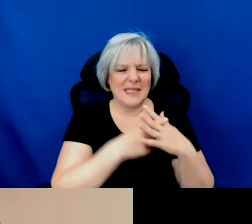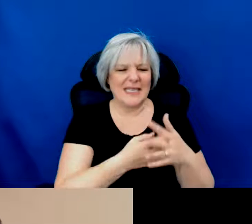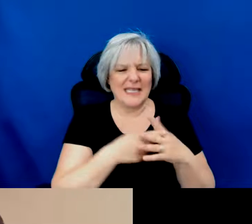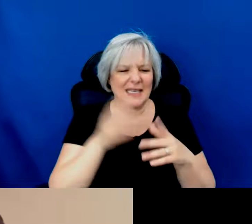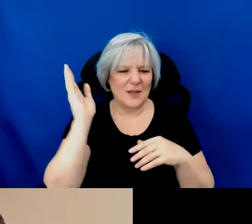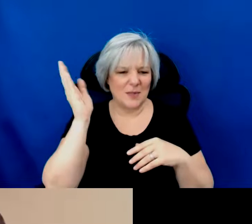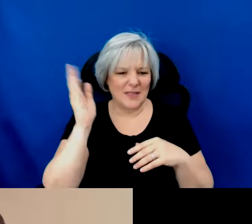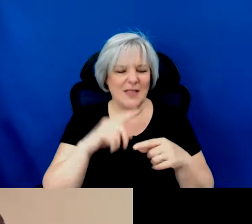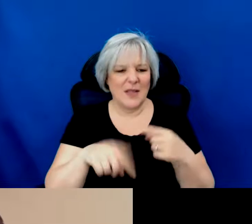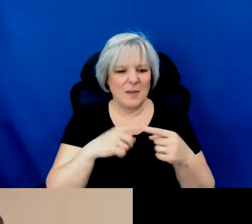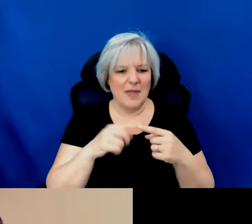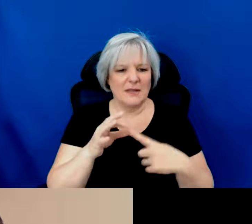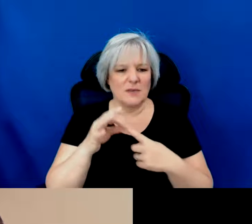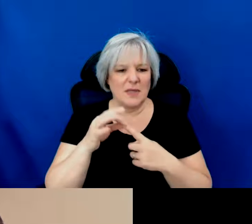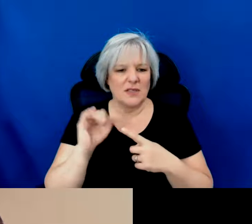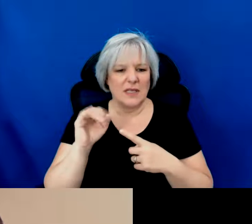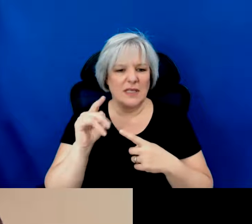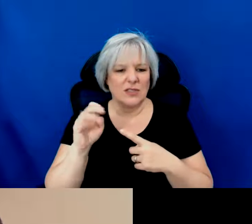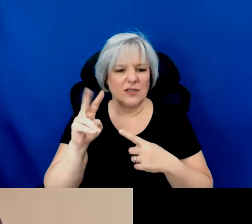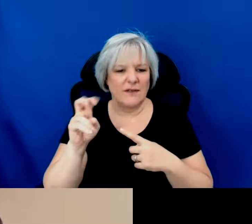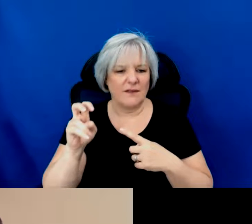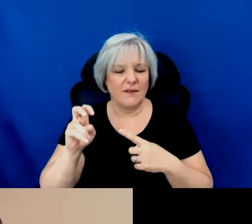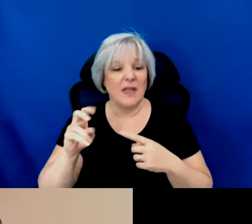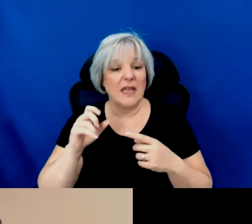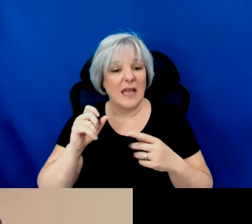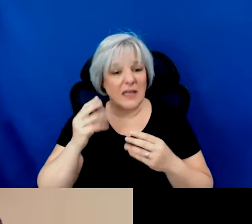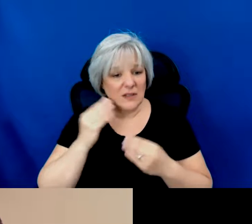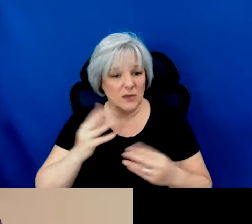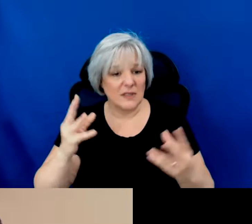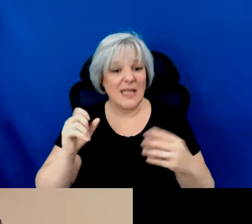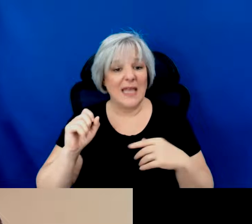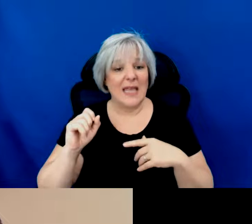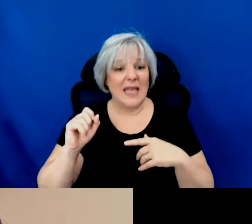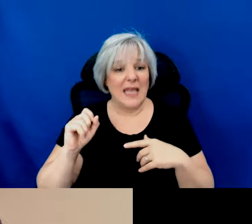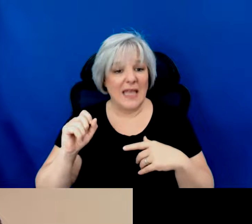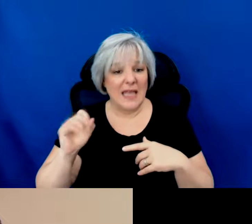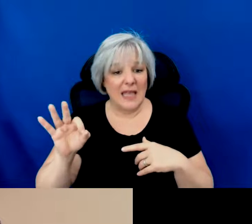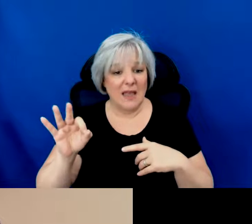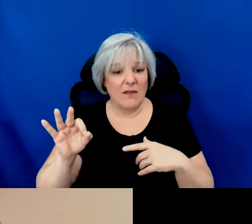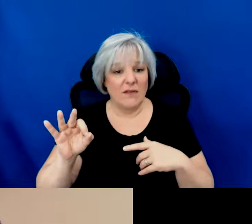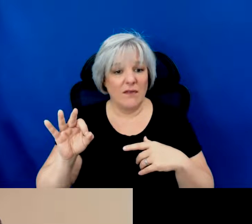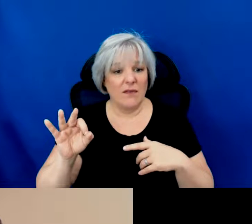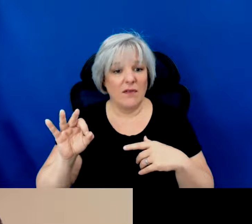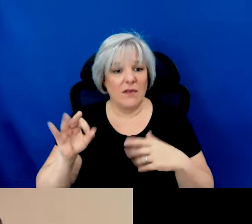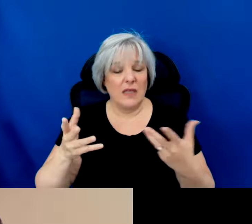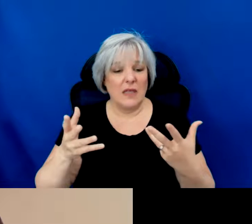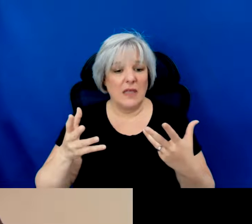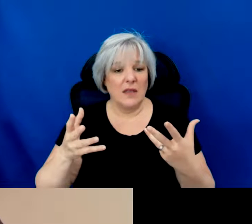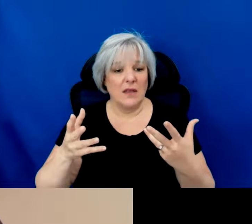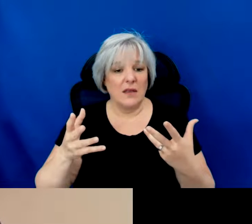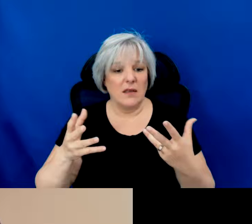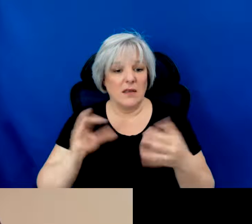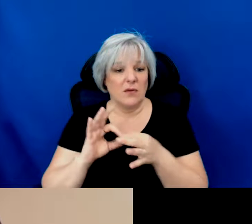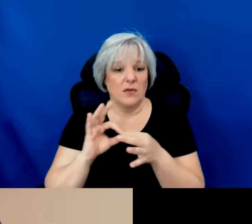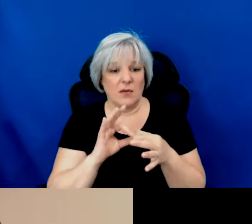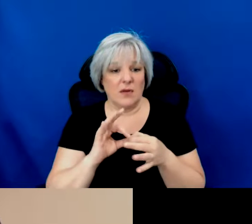presentation about special initiatives but i did want to say if this actually does intersect that in